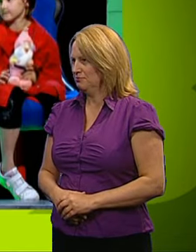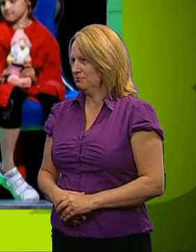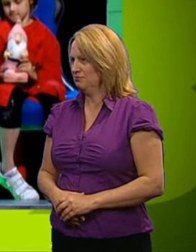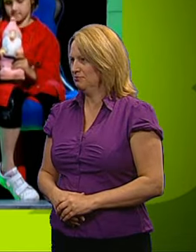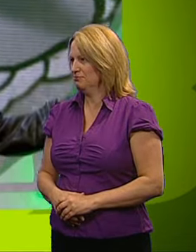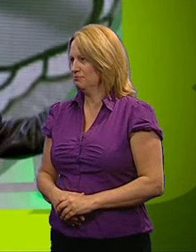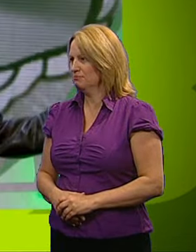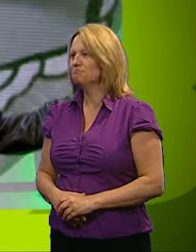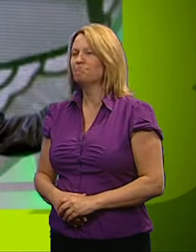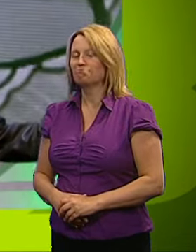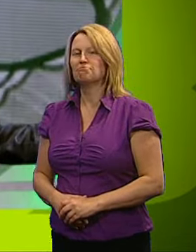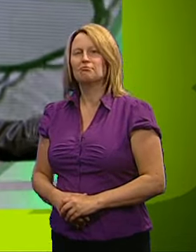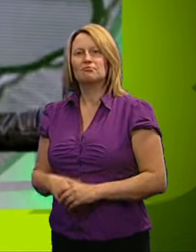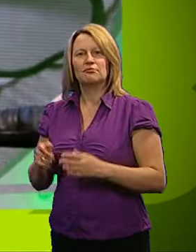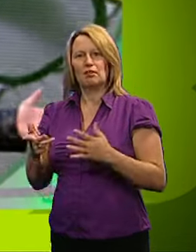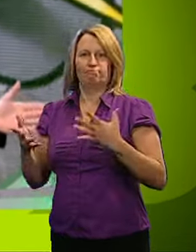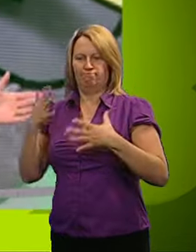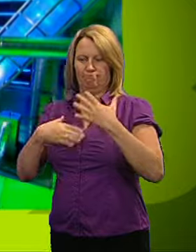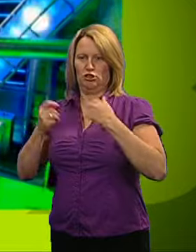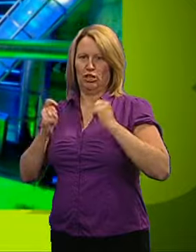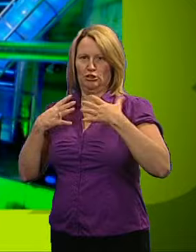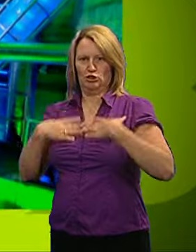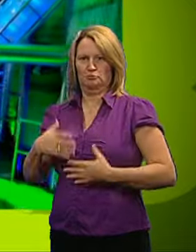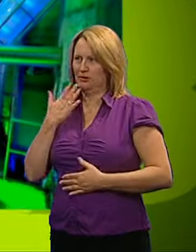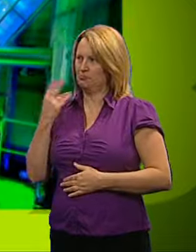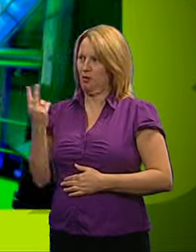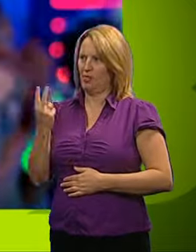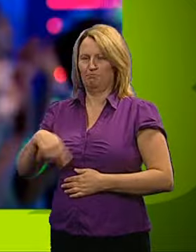OK, teams, if you'd like to go and get changes to chemical protective suits, away you go.